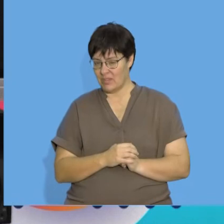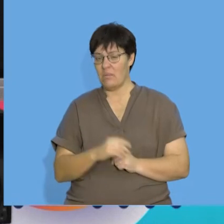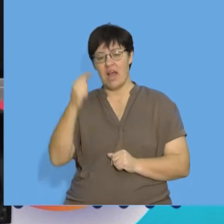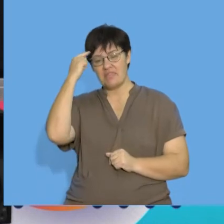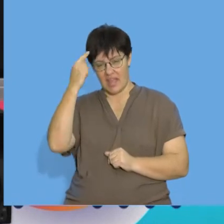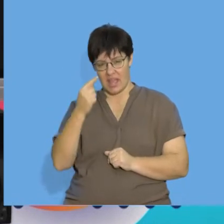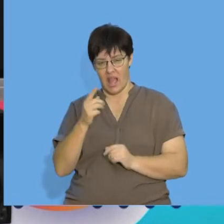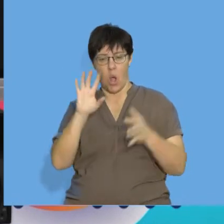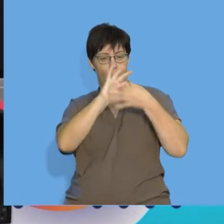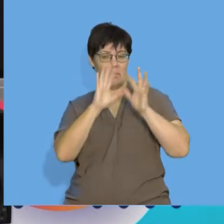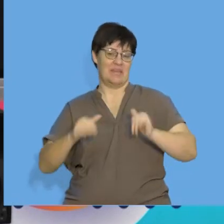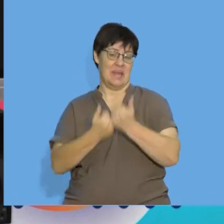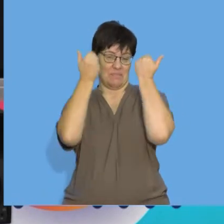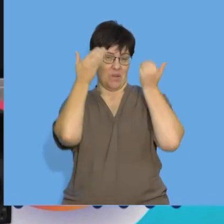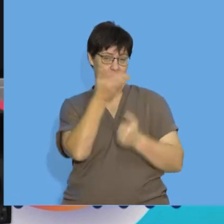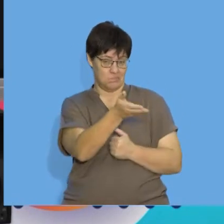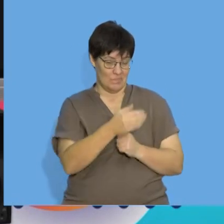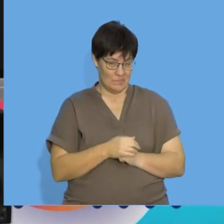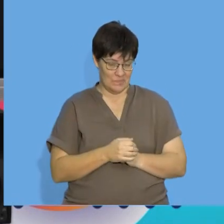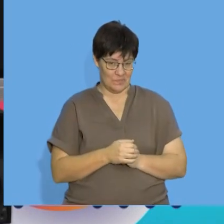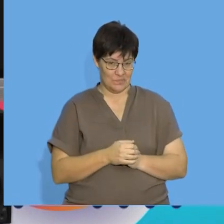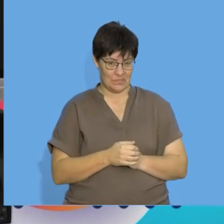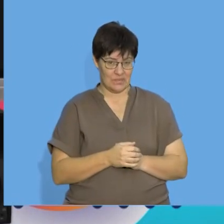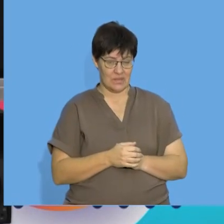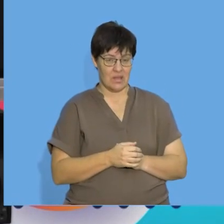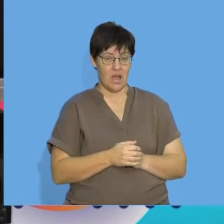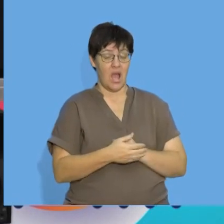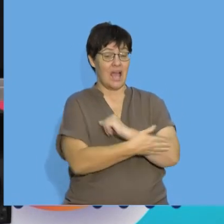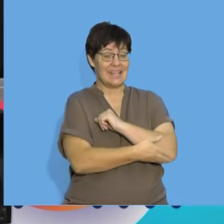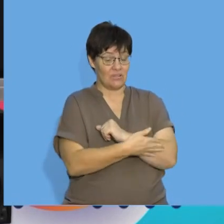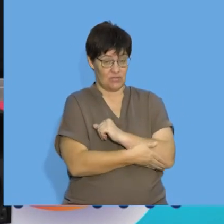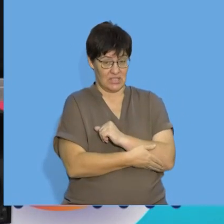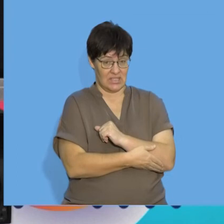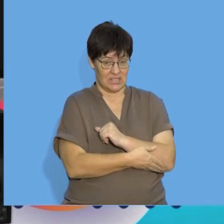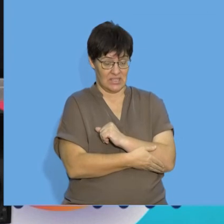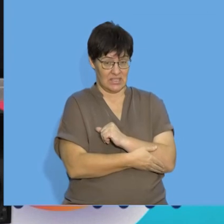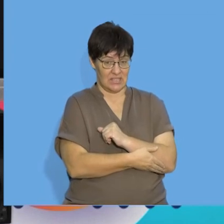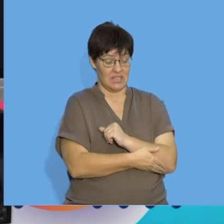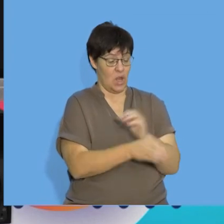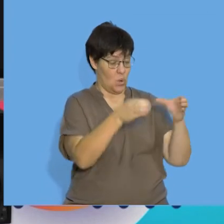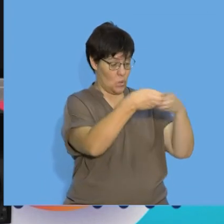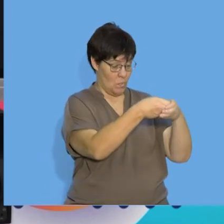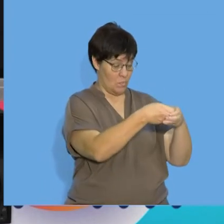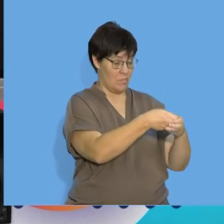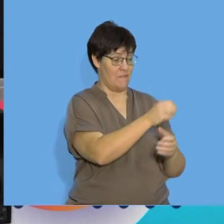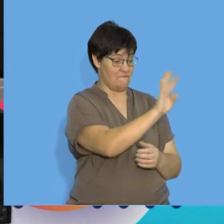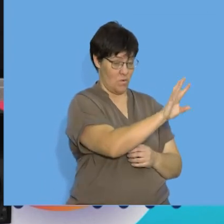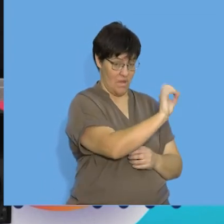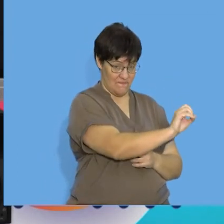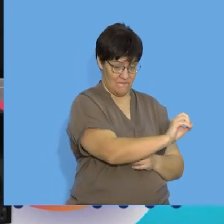we are imagining that we're at the Olympic Games there's one group with four countries each of them are going to play each other once